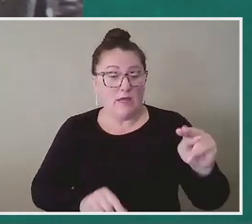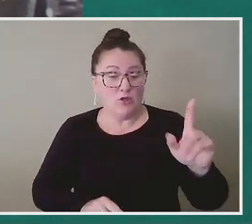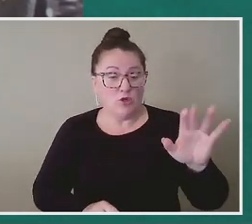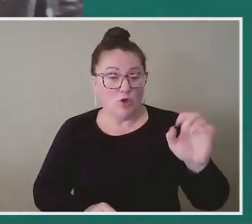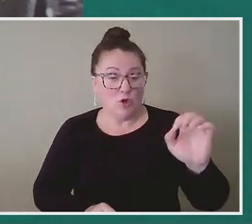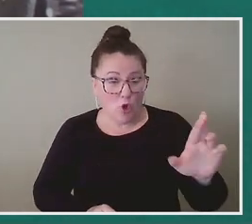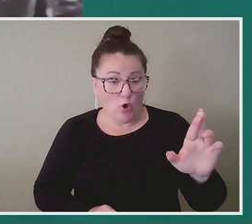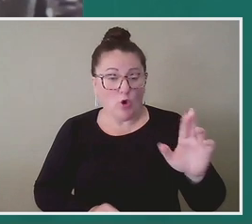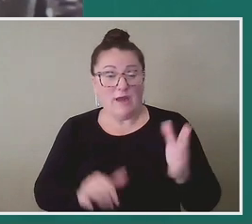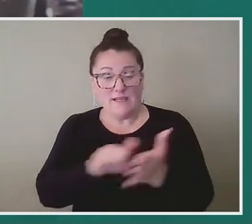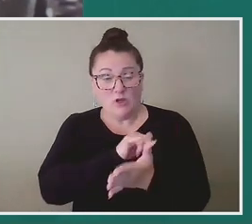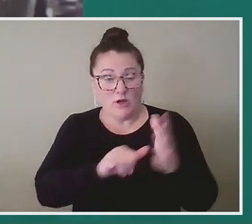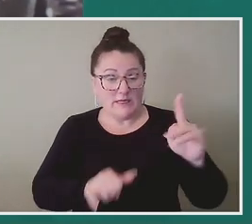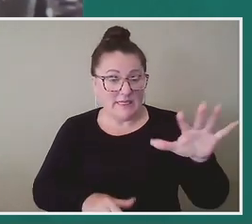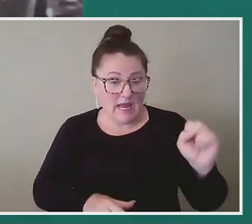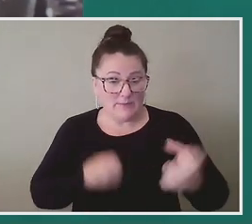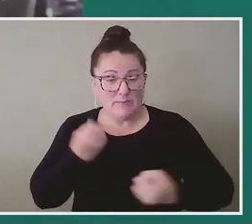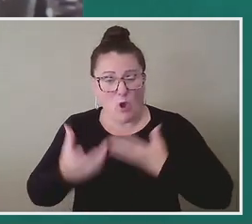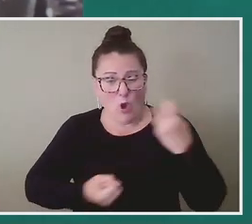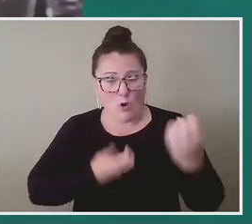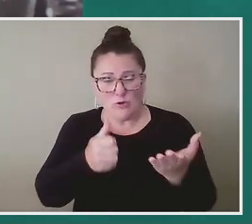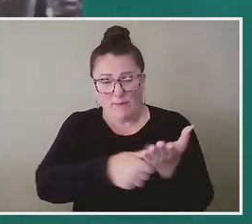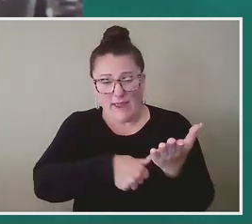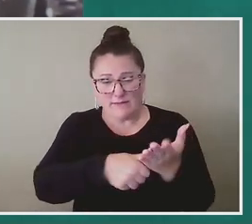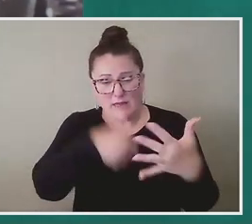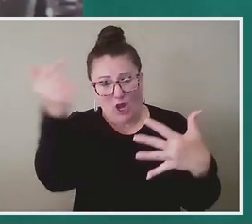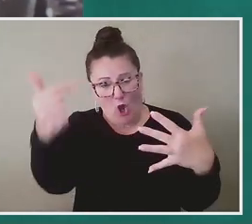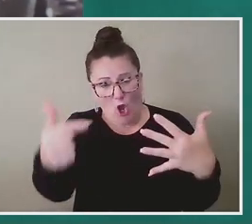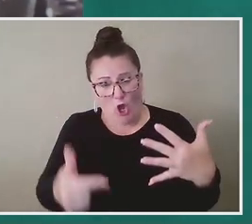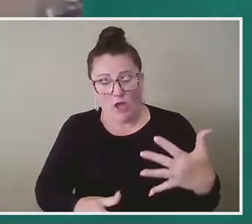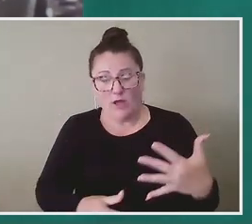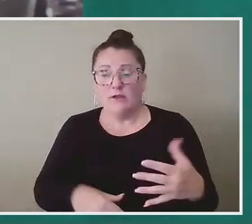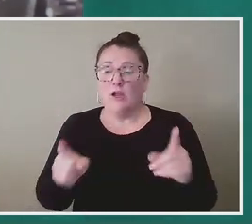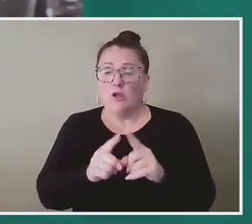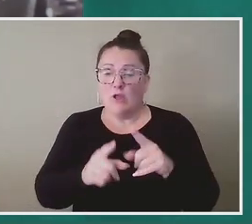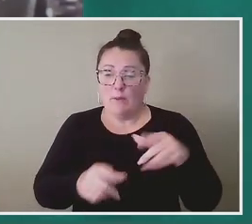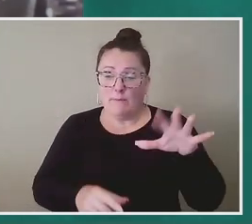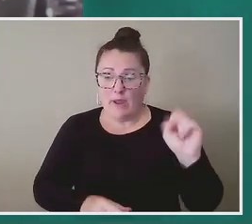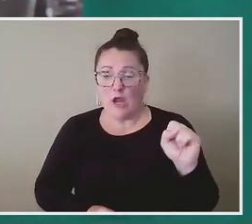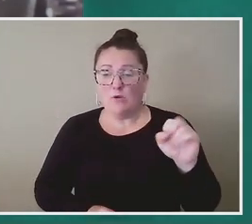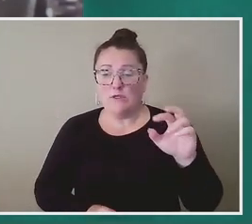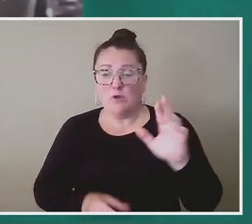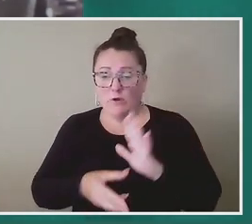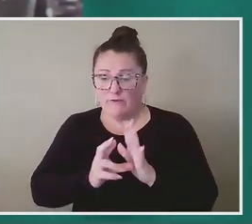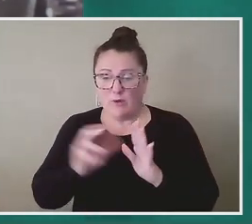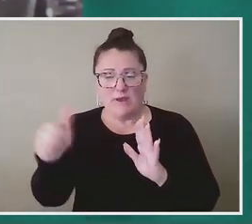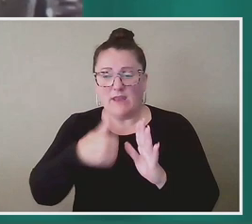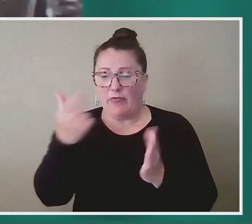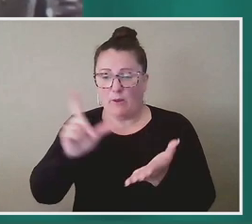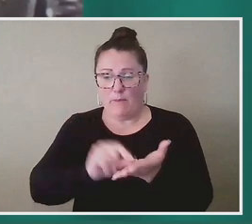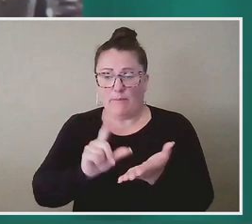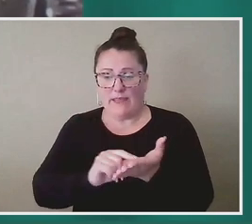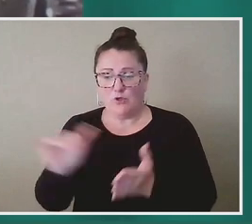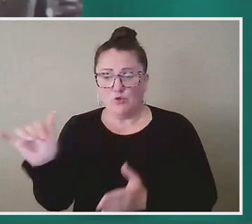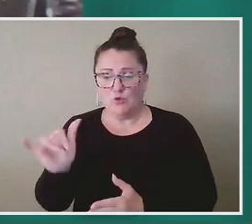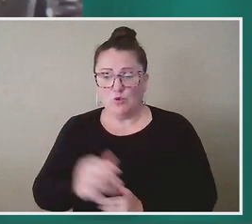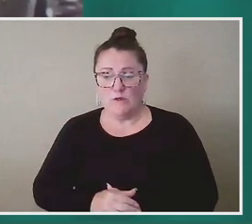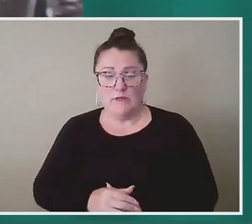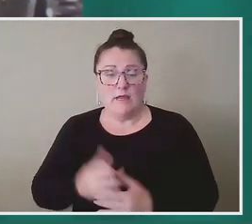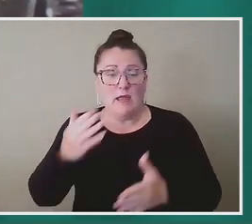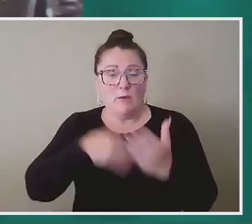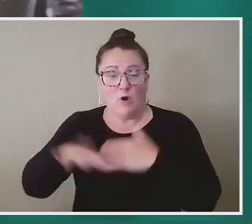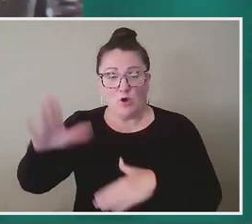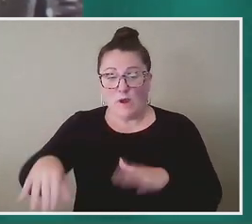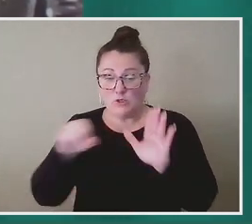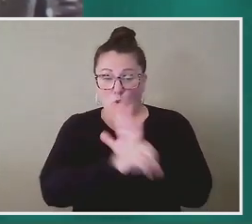York Times Magazine, Poetry Magazine, and the Paris Review and many other publications. He was born and raised in New Orleans